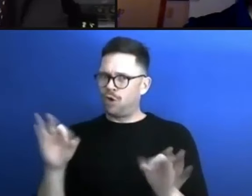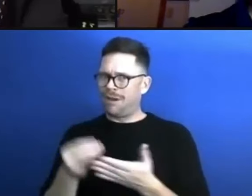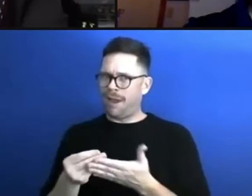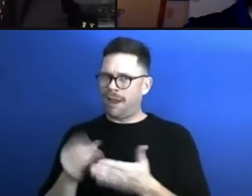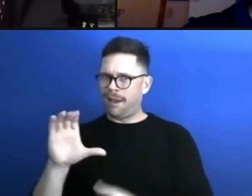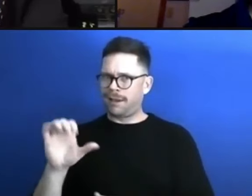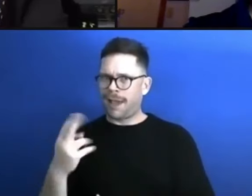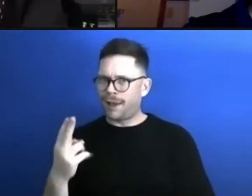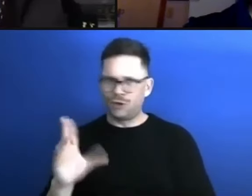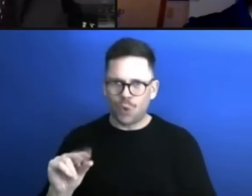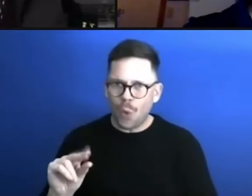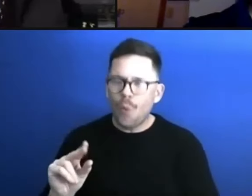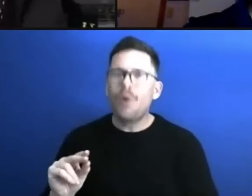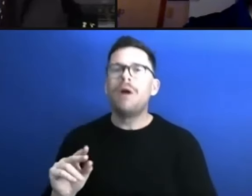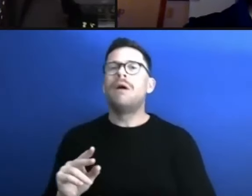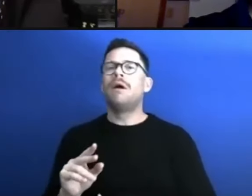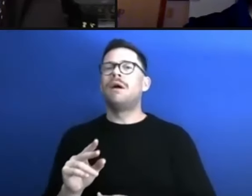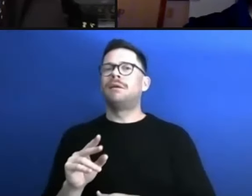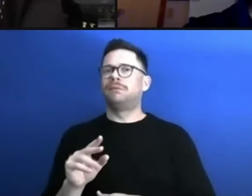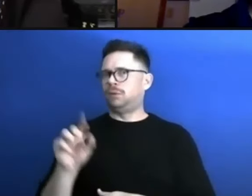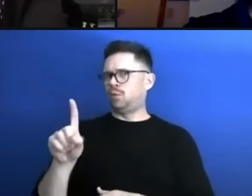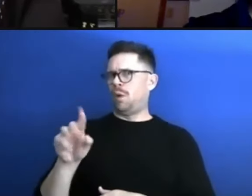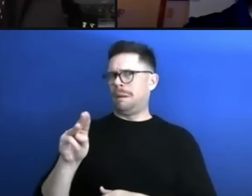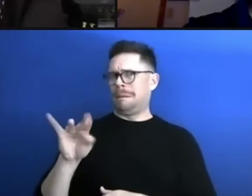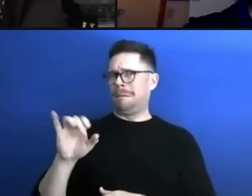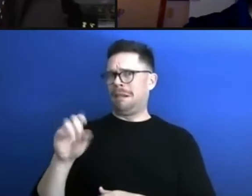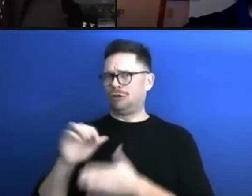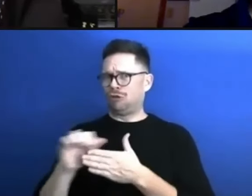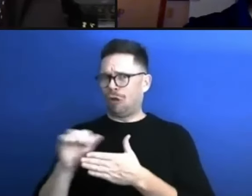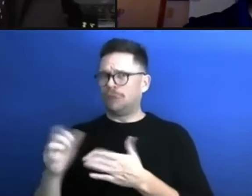money. That's right. It's a million bucks. It doesn't work that way.